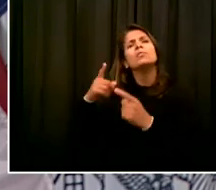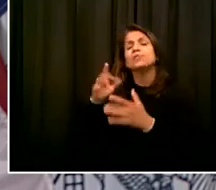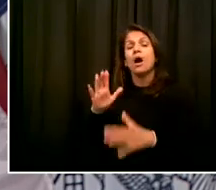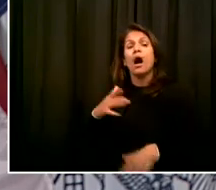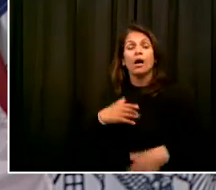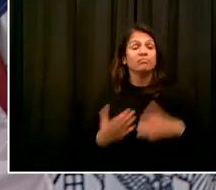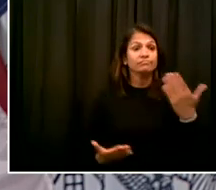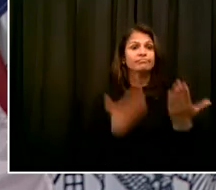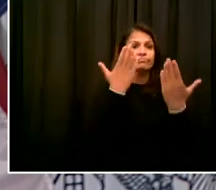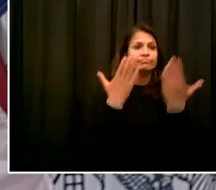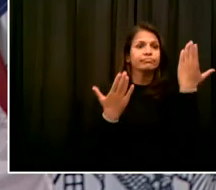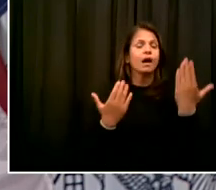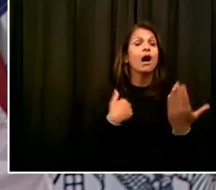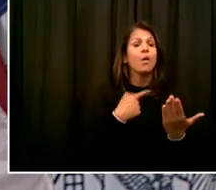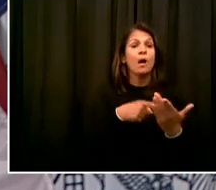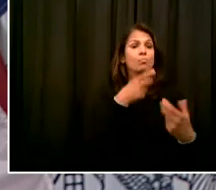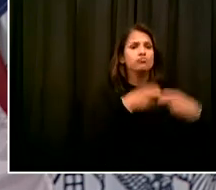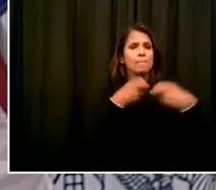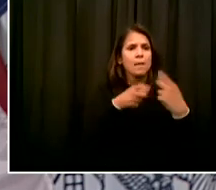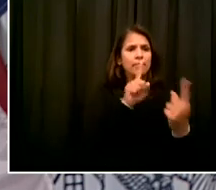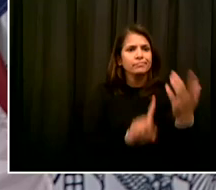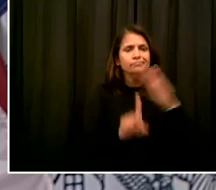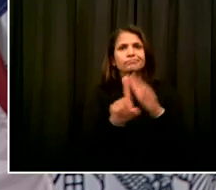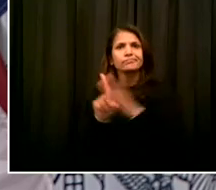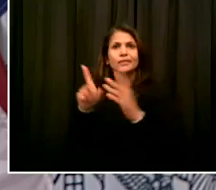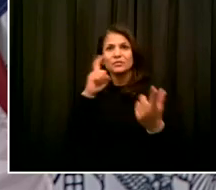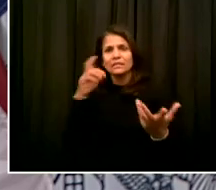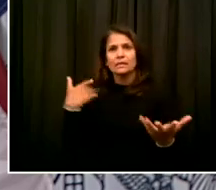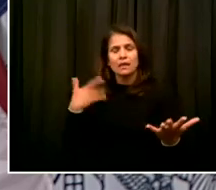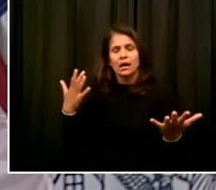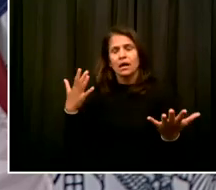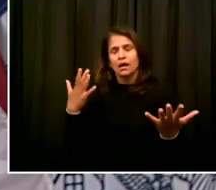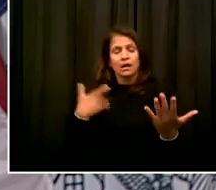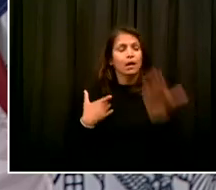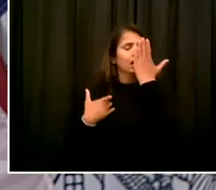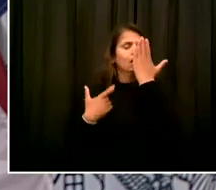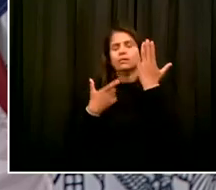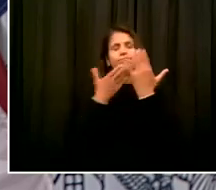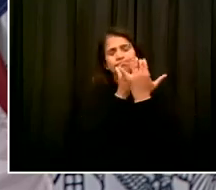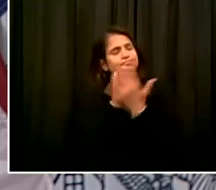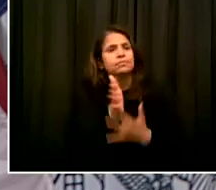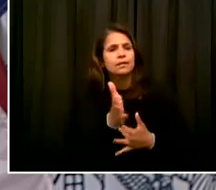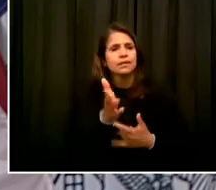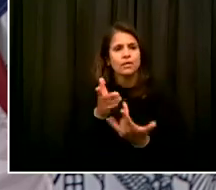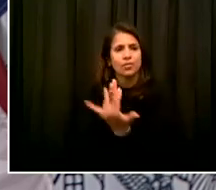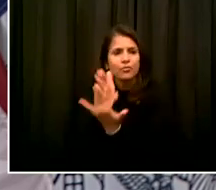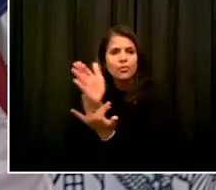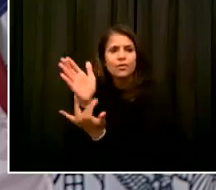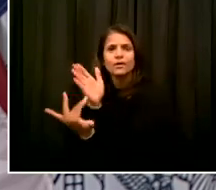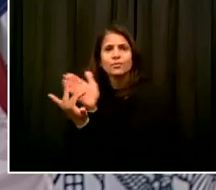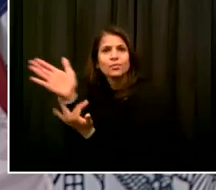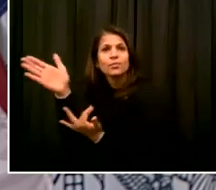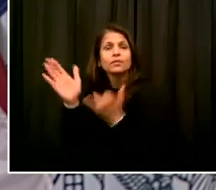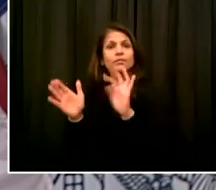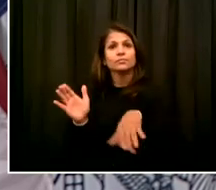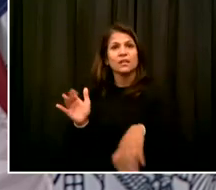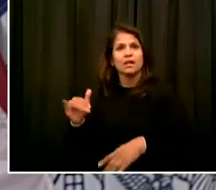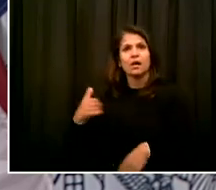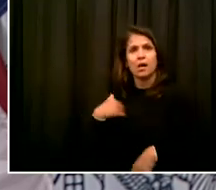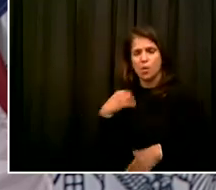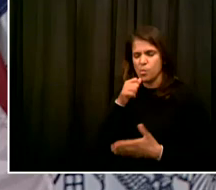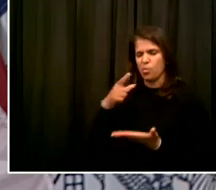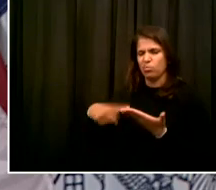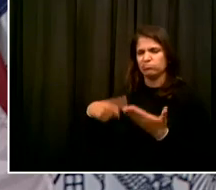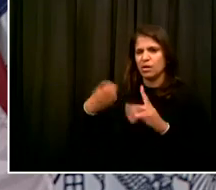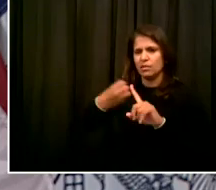on our kids and everything they are dealing with in the midst of this crisis. But before we get to that, I want to talk about